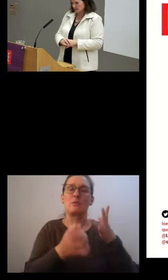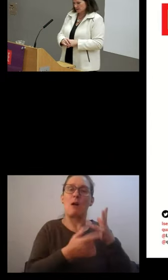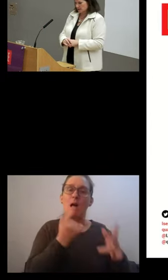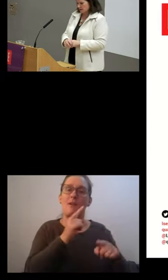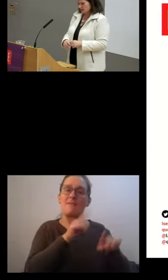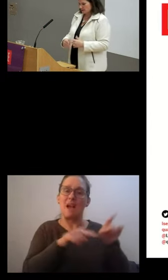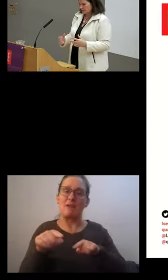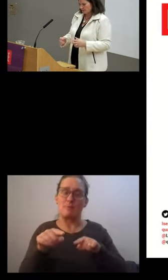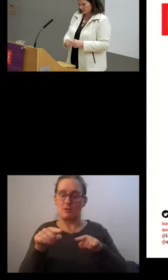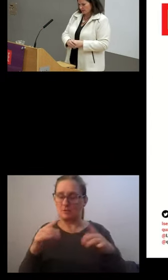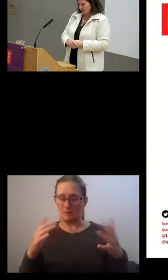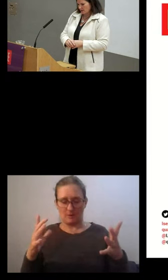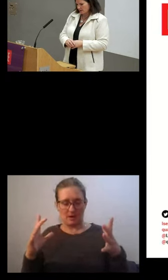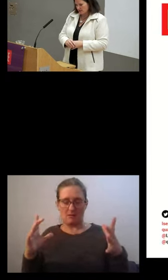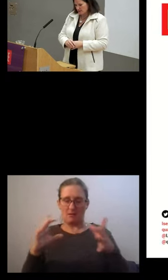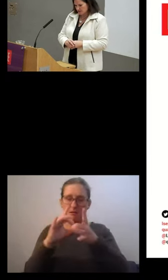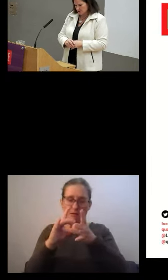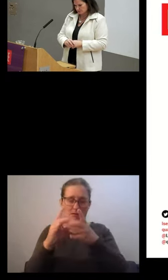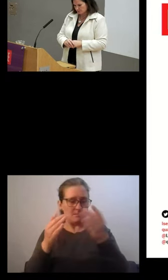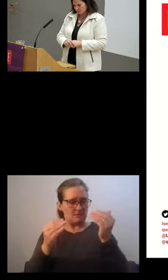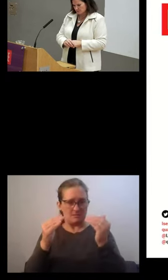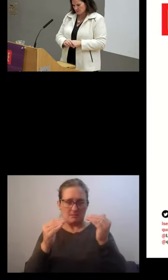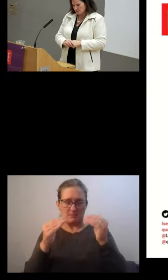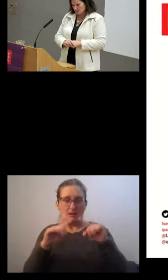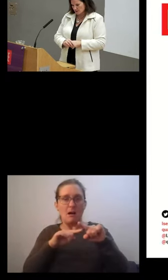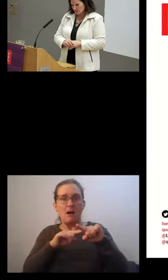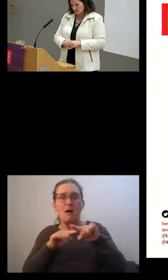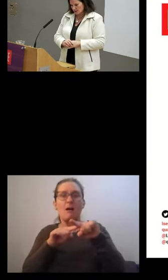looked at in detail.